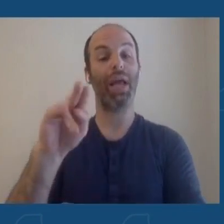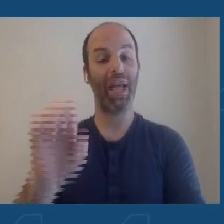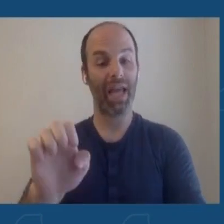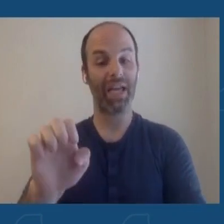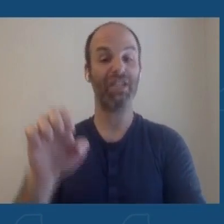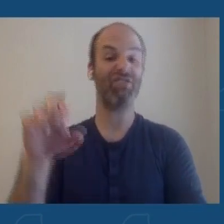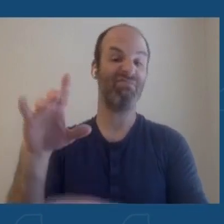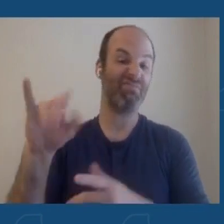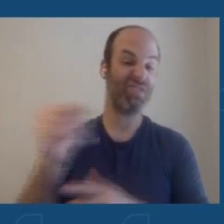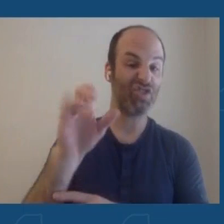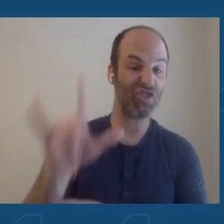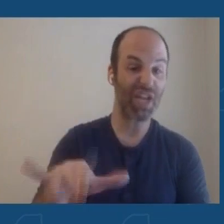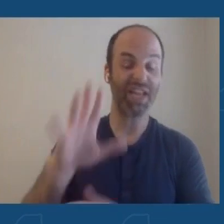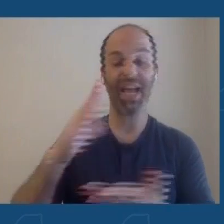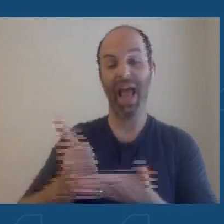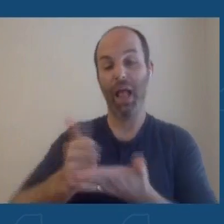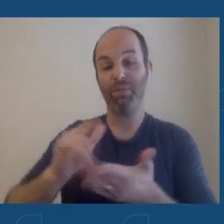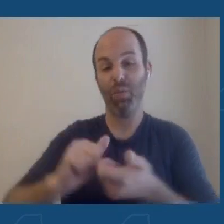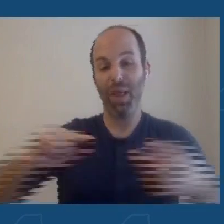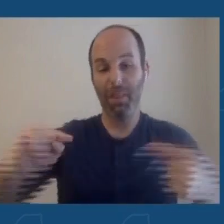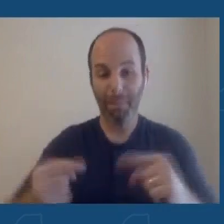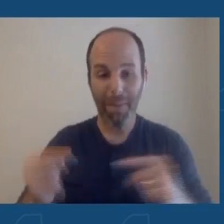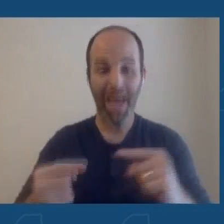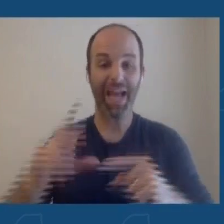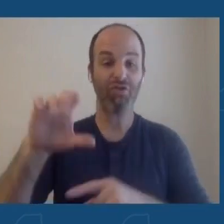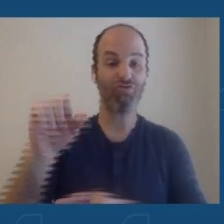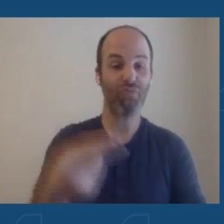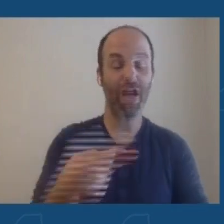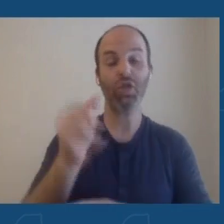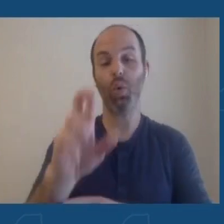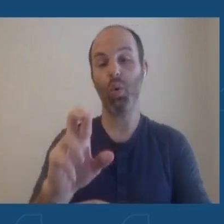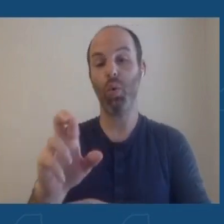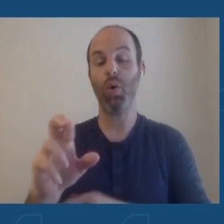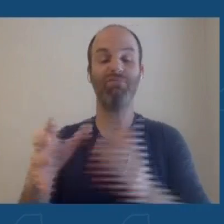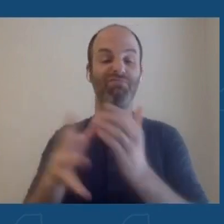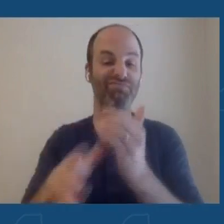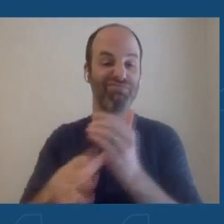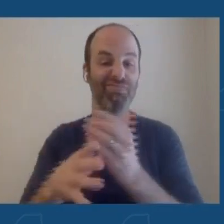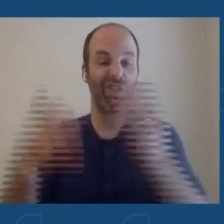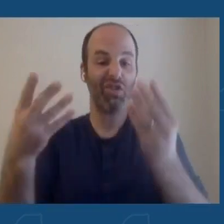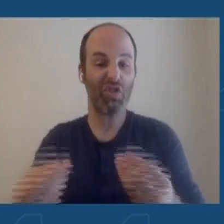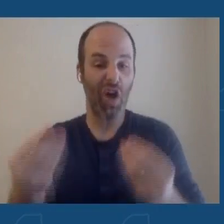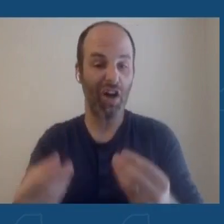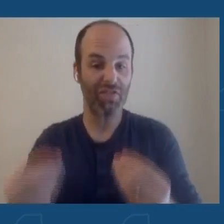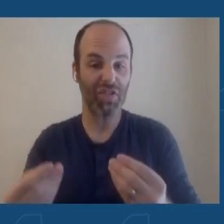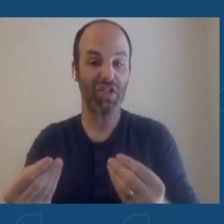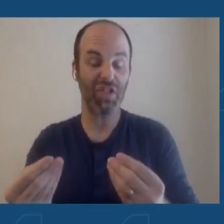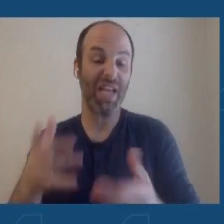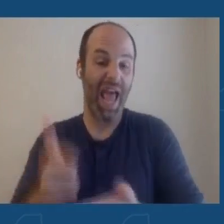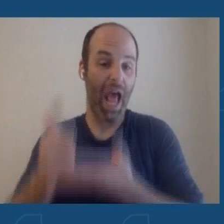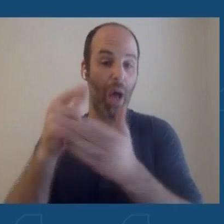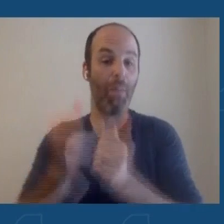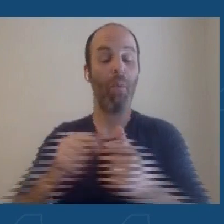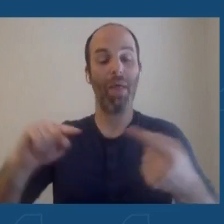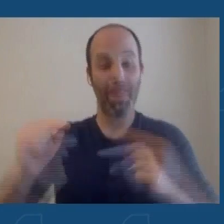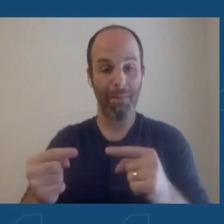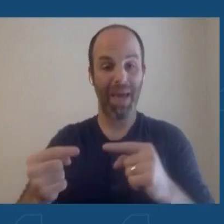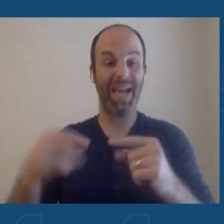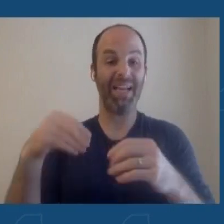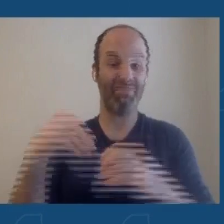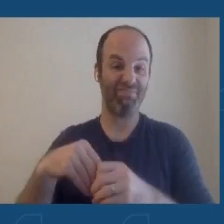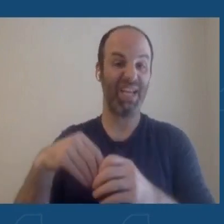of the rash. Over-the-counter stool softeners may help with the pain in perianal area.